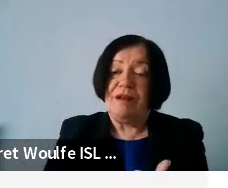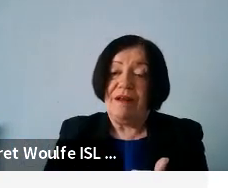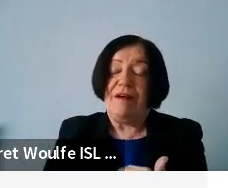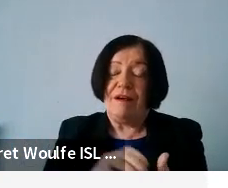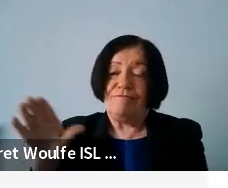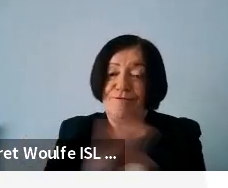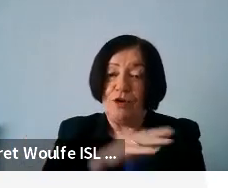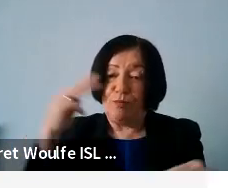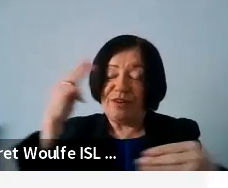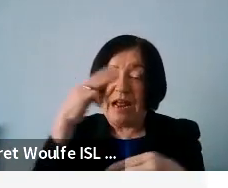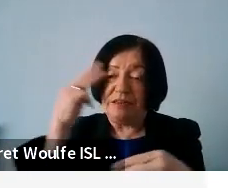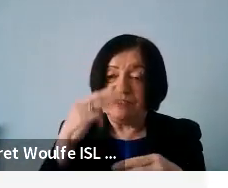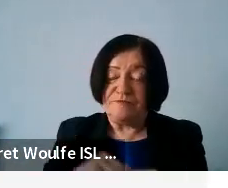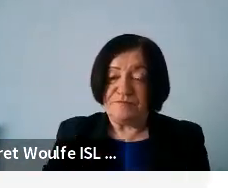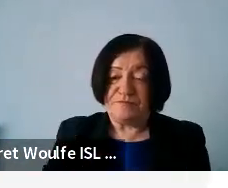protected.